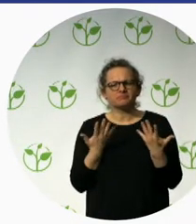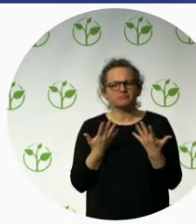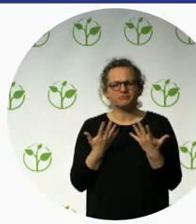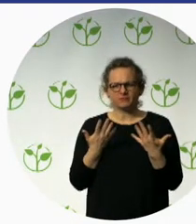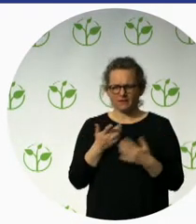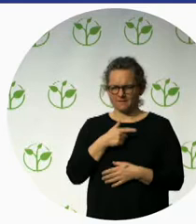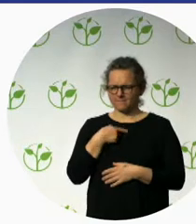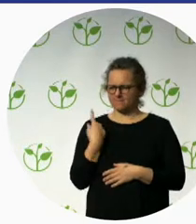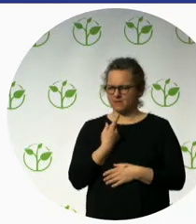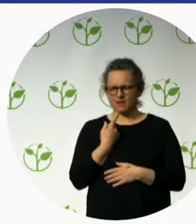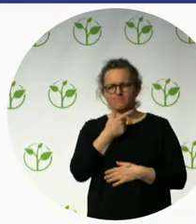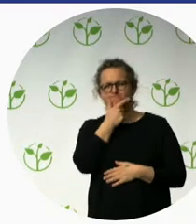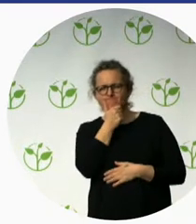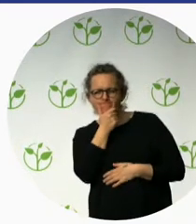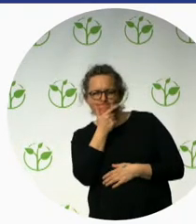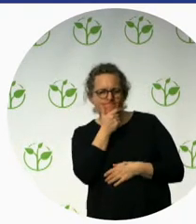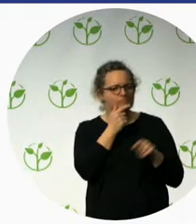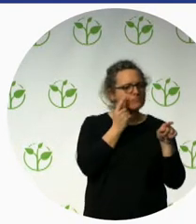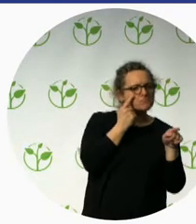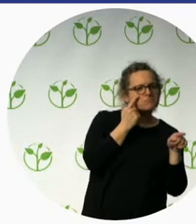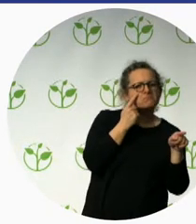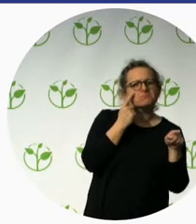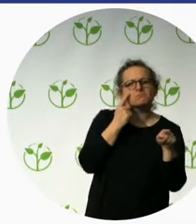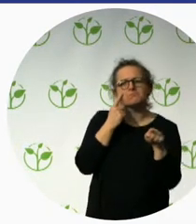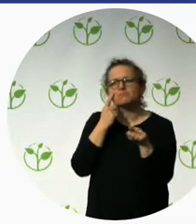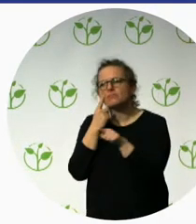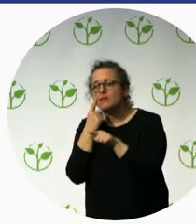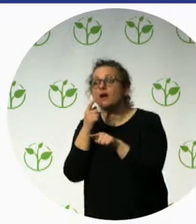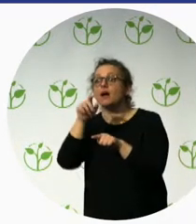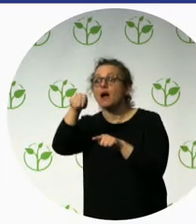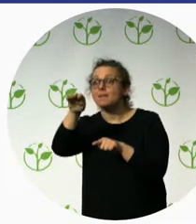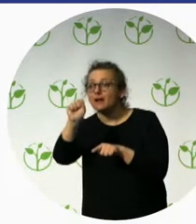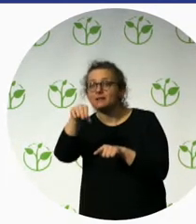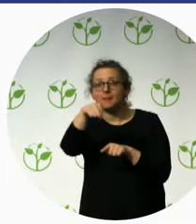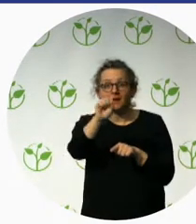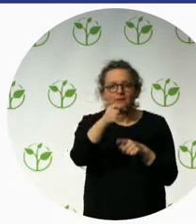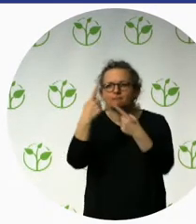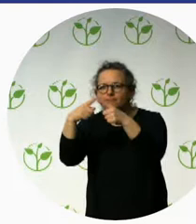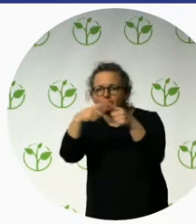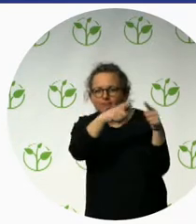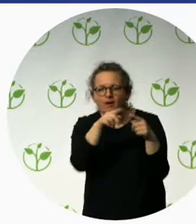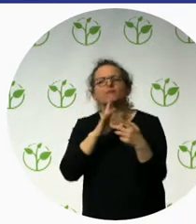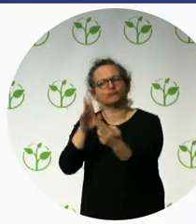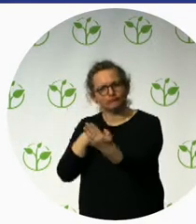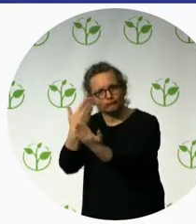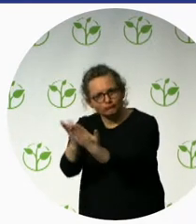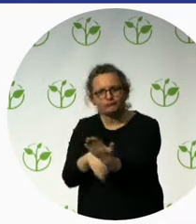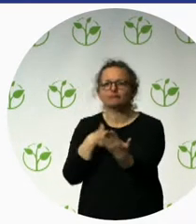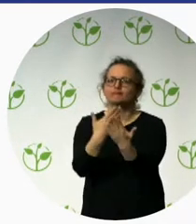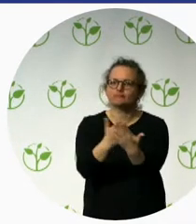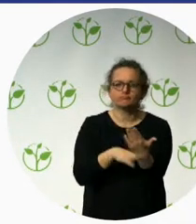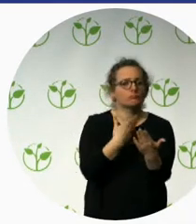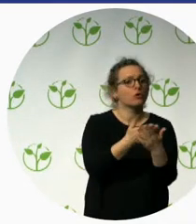accommodation and transportation, and organizing events, and also excursions, and the tour operating.